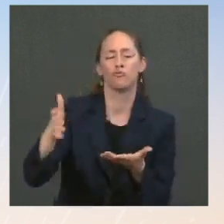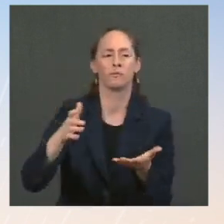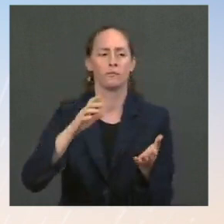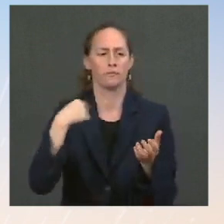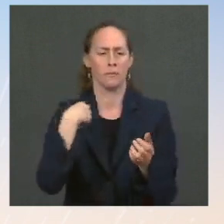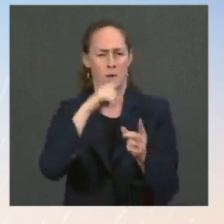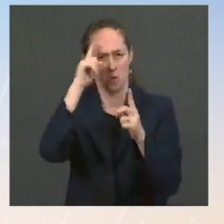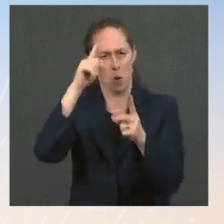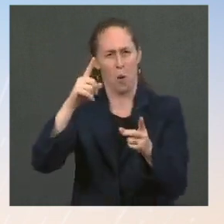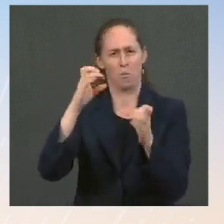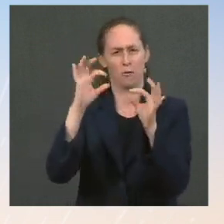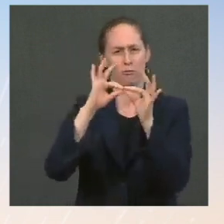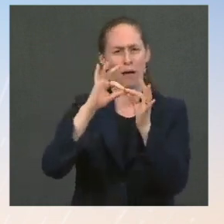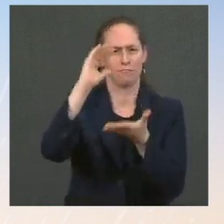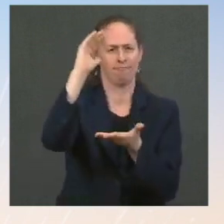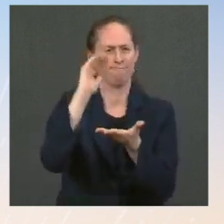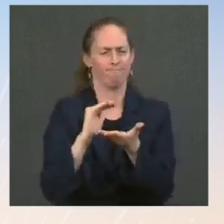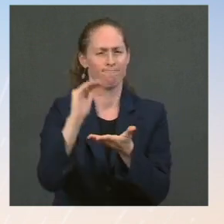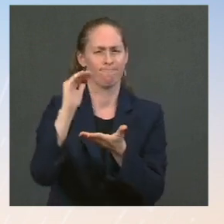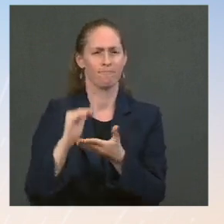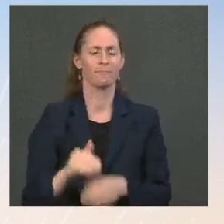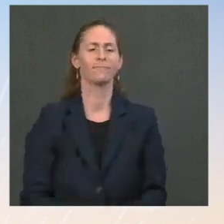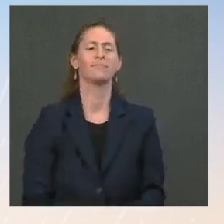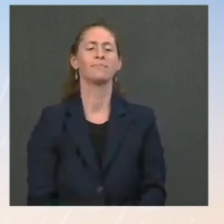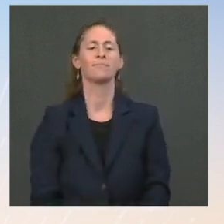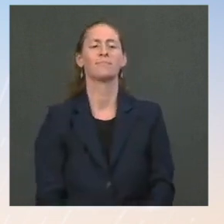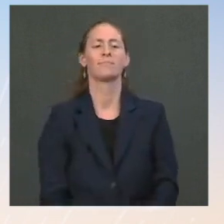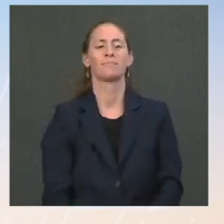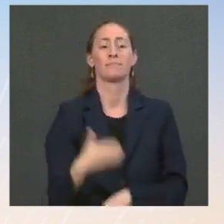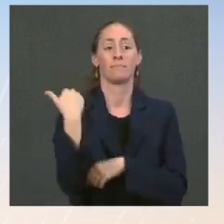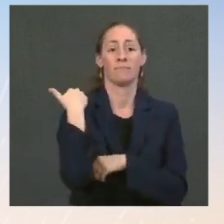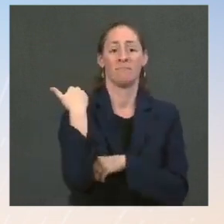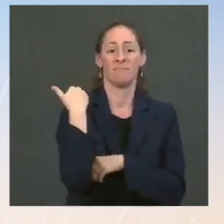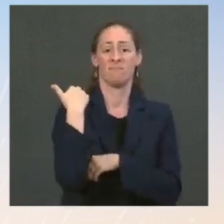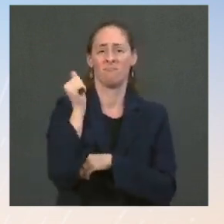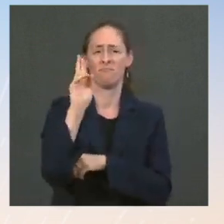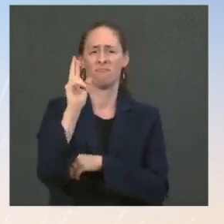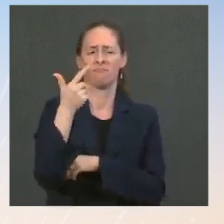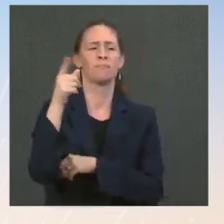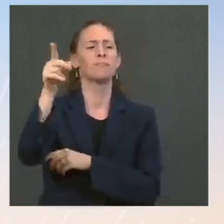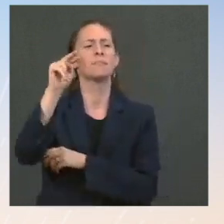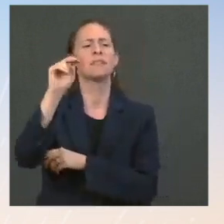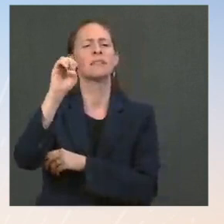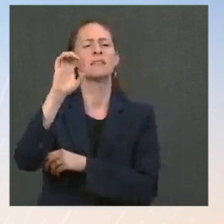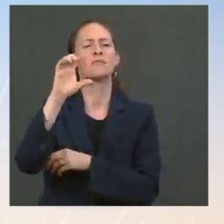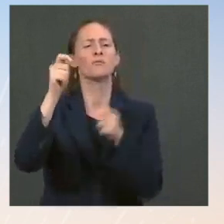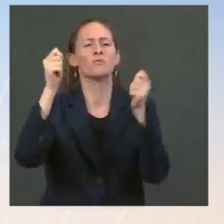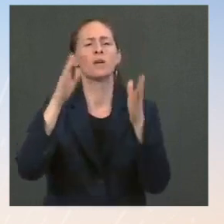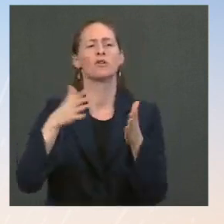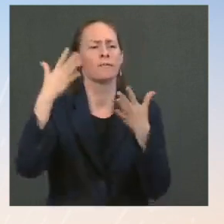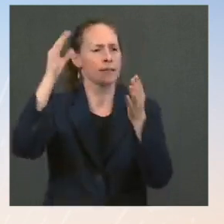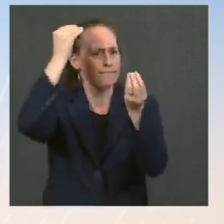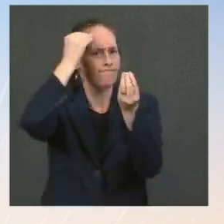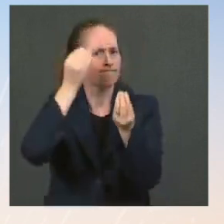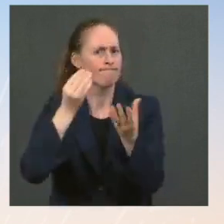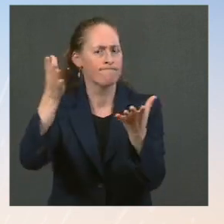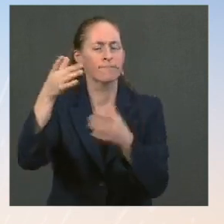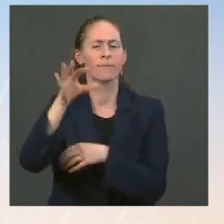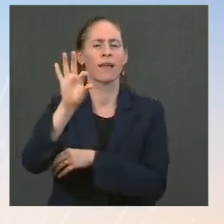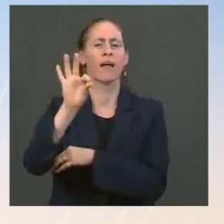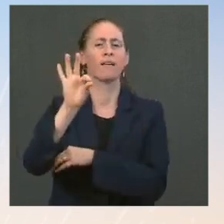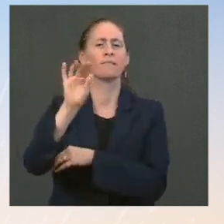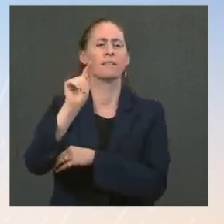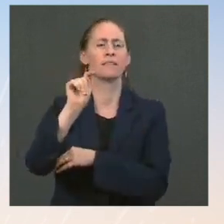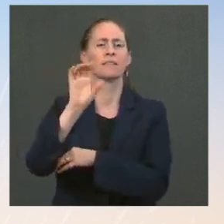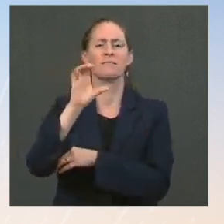that back in August, NEC Director Brian Deese also sent a letter to the FTC Director, Lena Kahn, asking the FTC to use all of